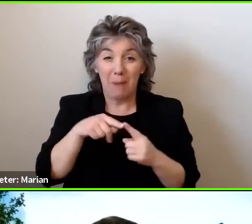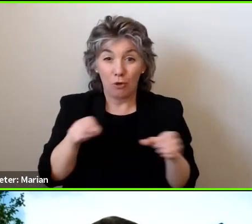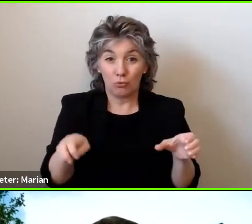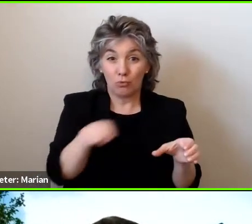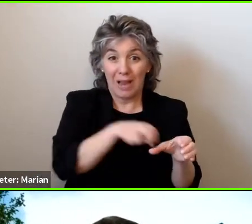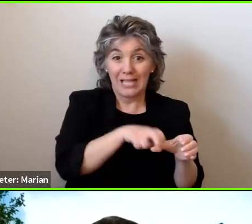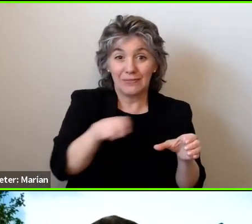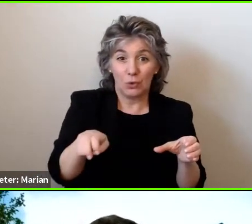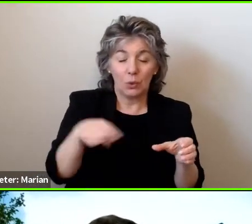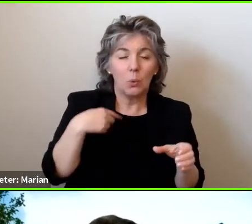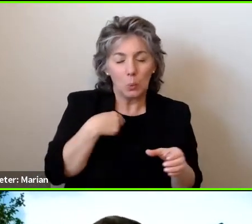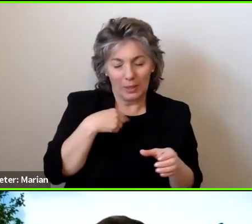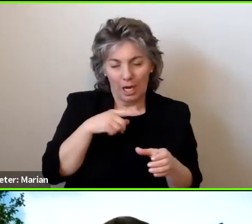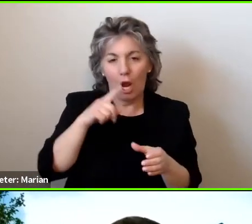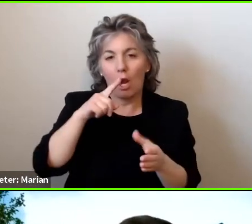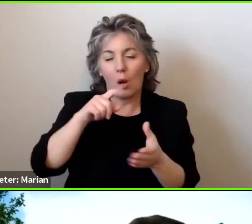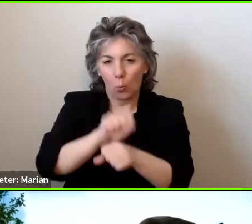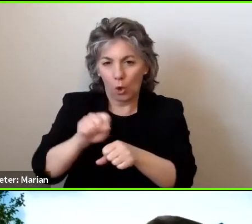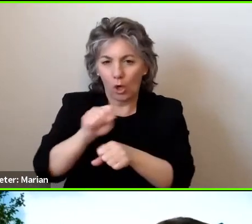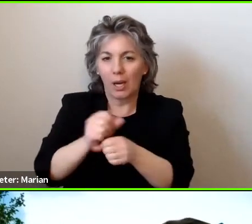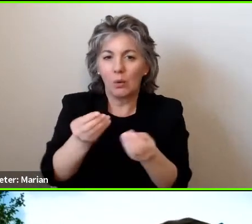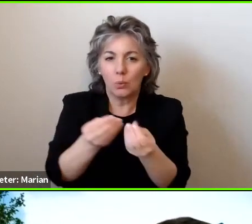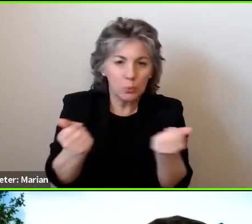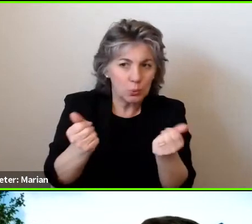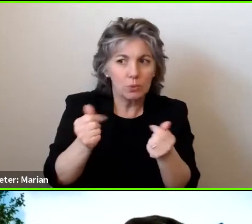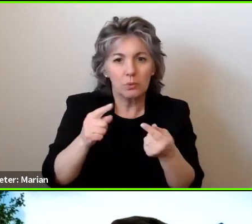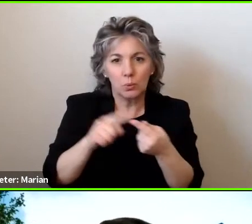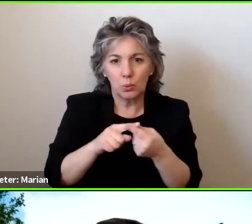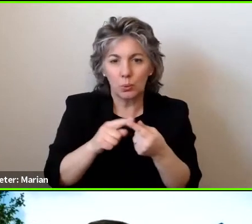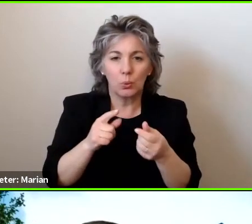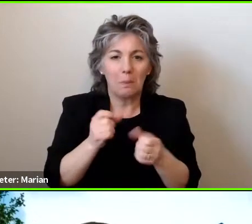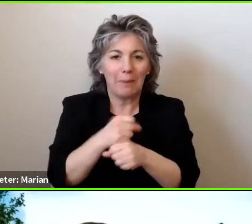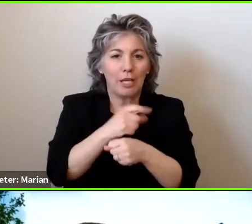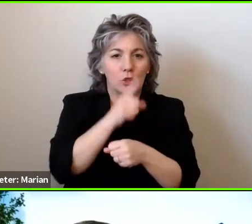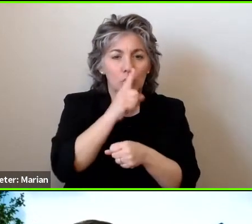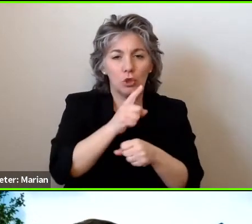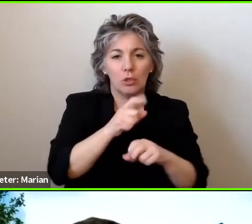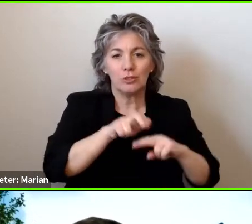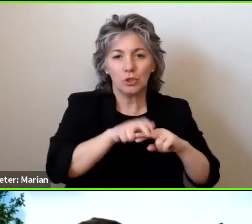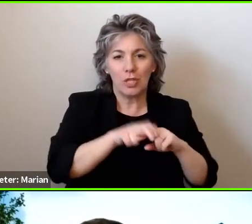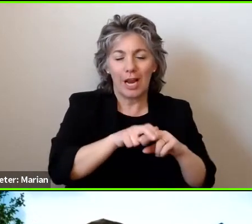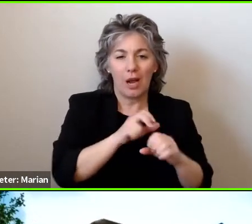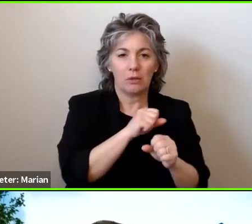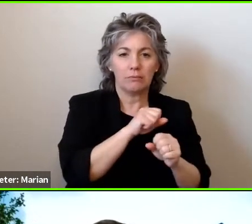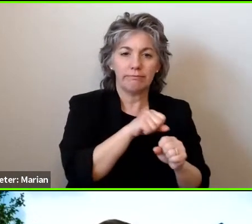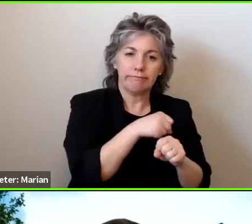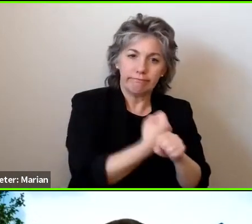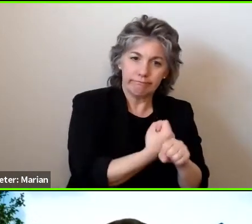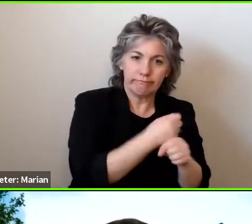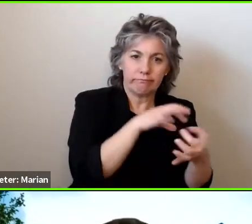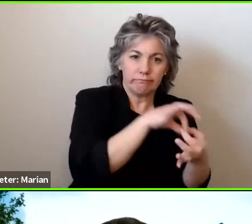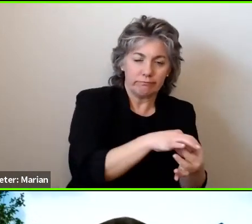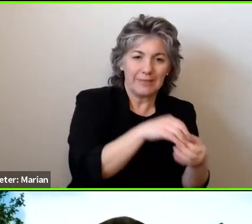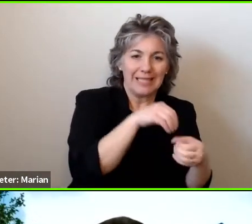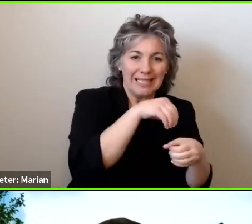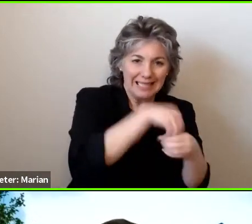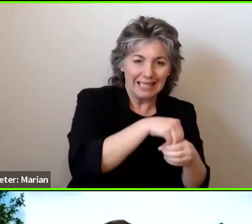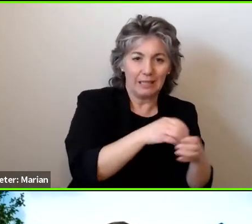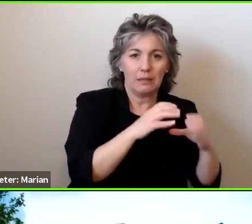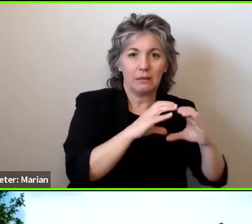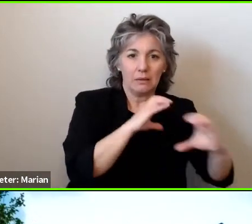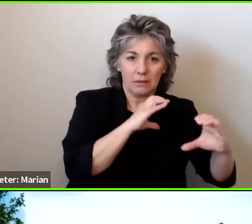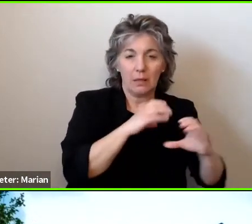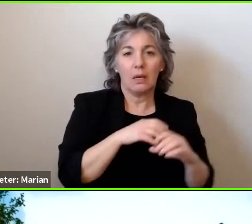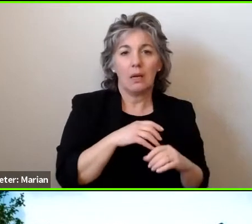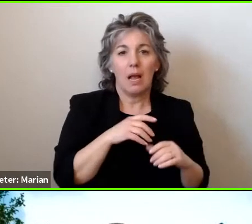we're working on, too. So coming up with solutions to secure chairs inside a vehicle, whatever type it might be, and to allow that